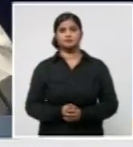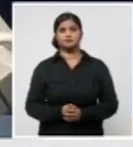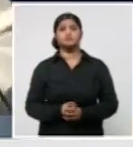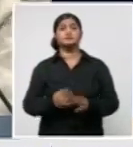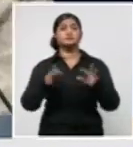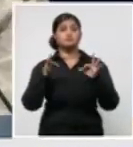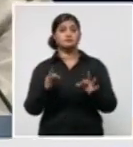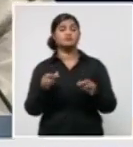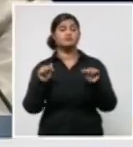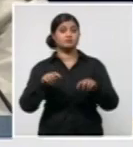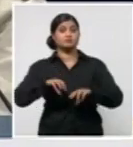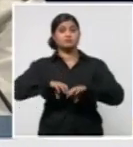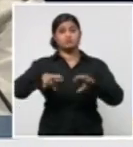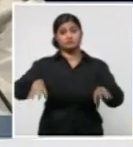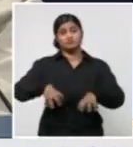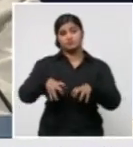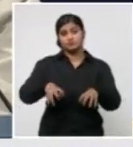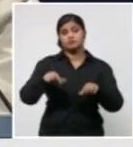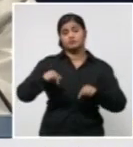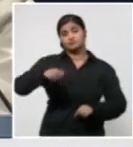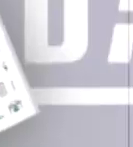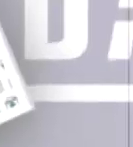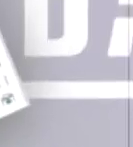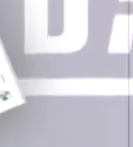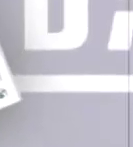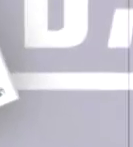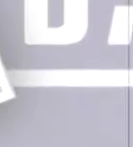and specifically in the region of the Americas.